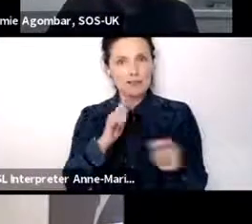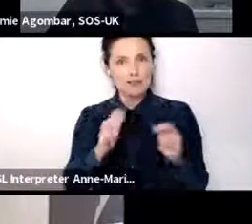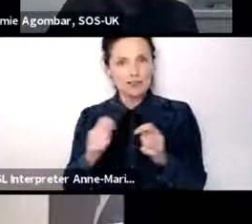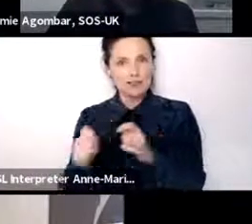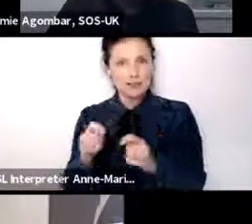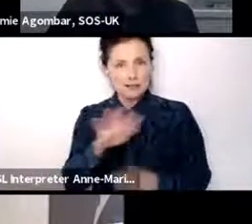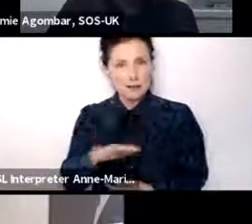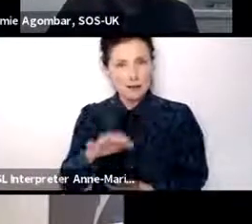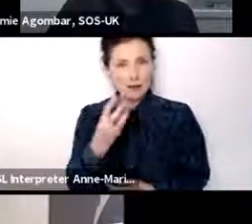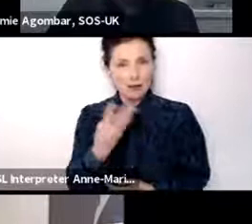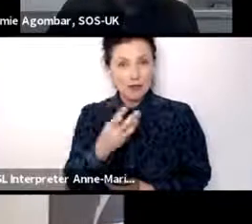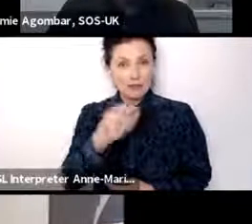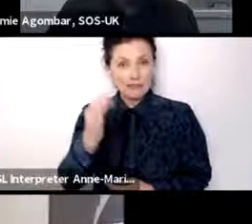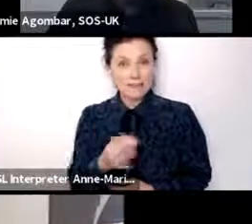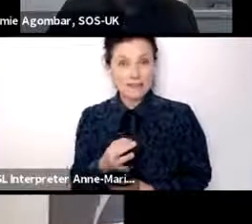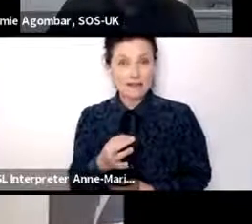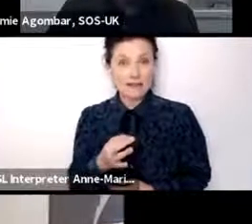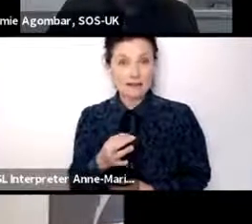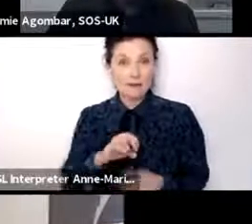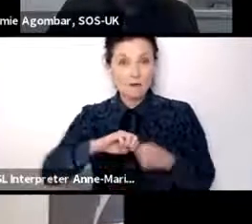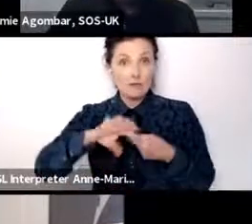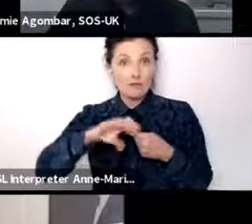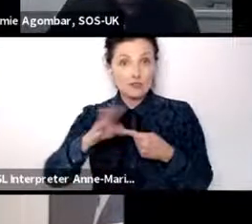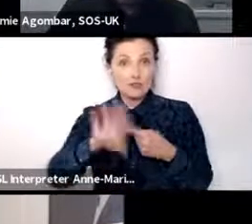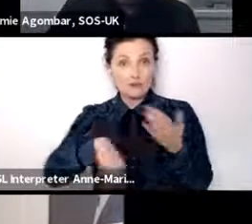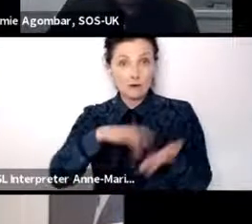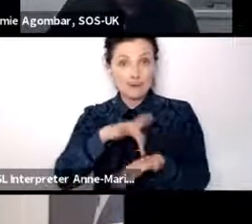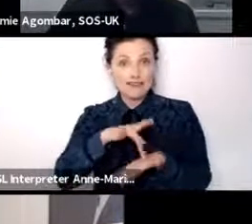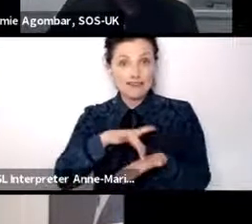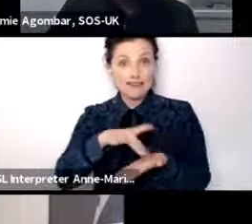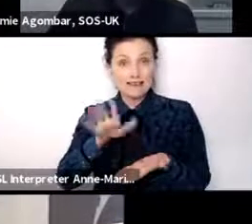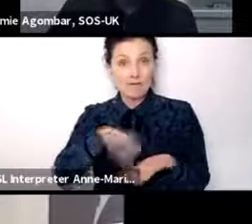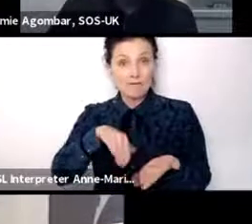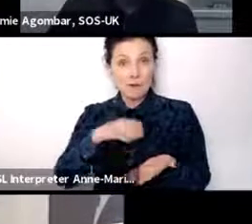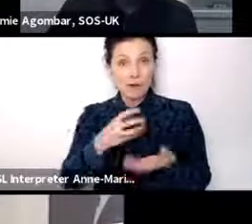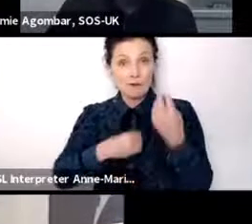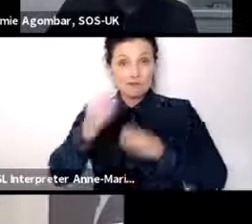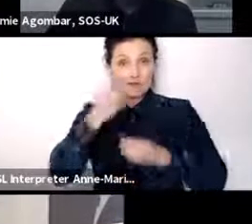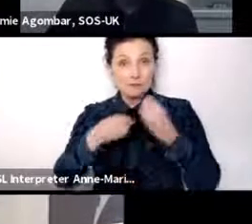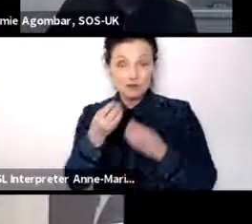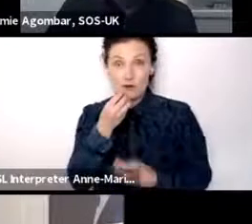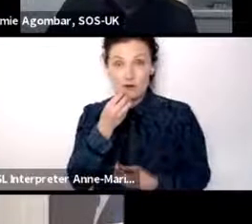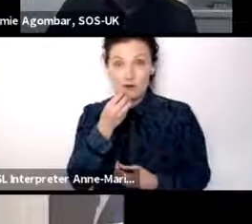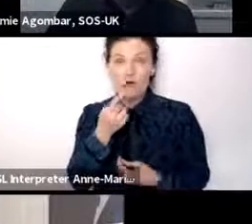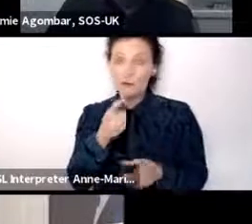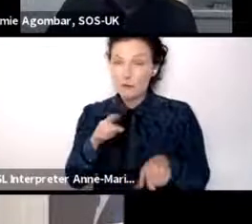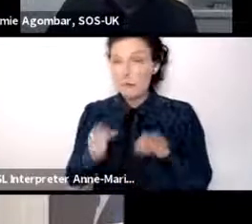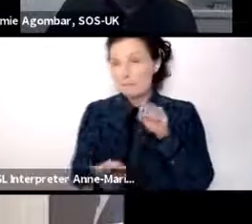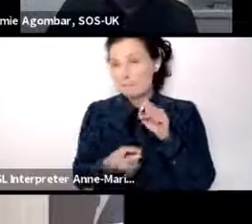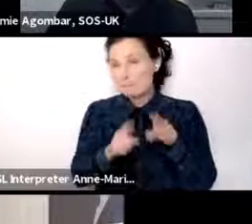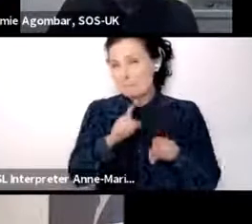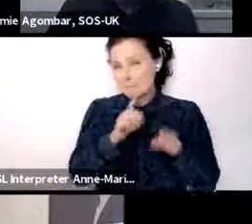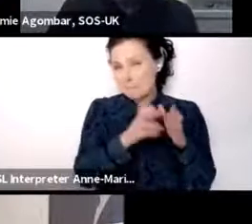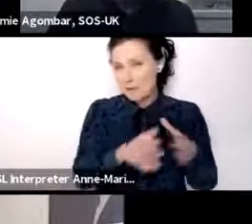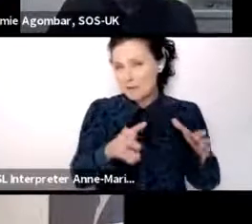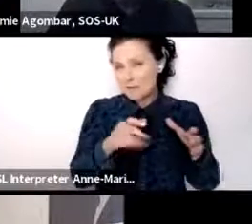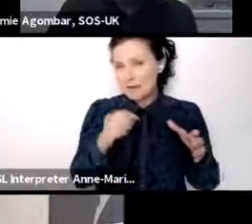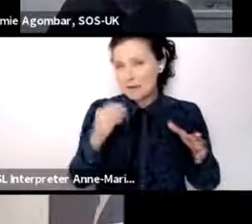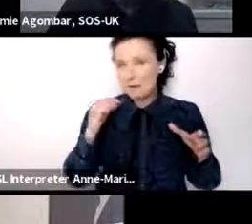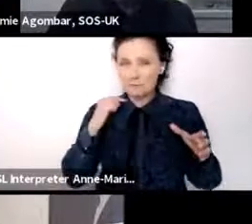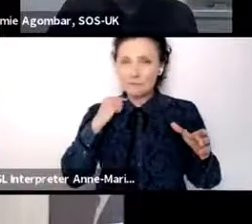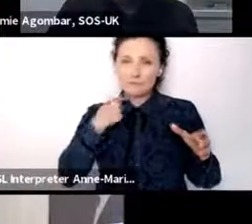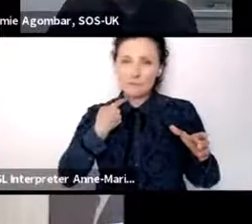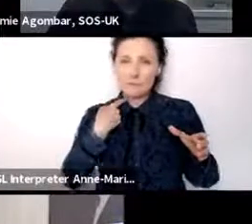% of emissions from cities come from the consumption of food. And that is mainly meat and dairy. And I just wanted to